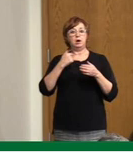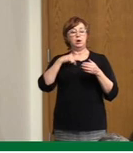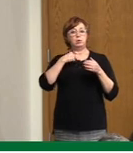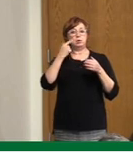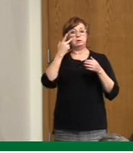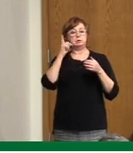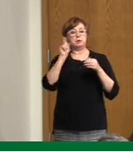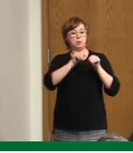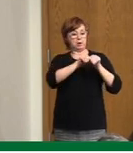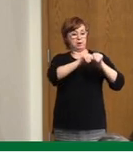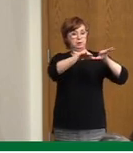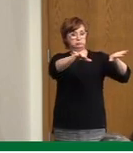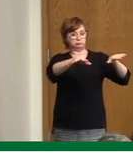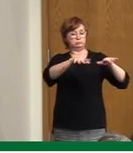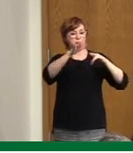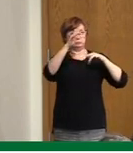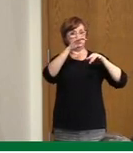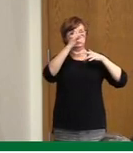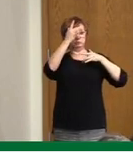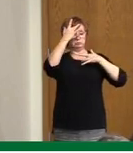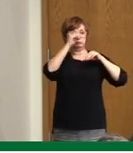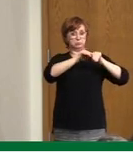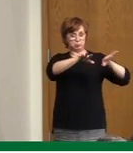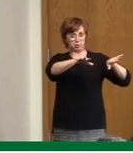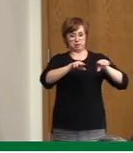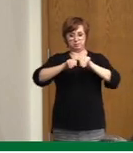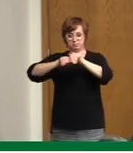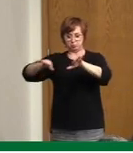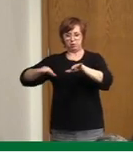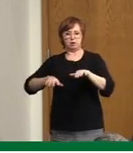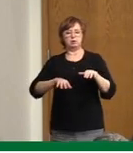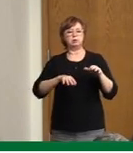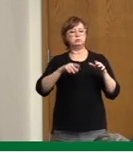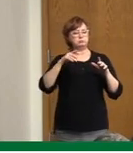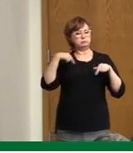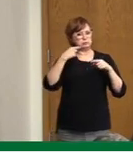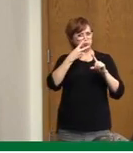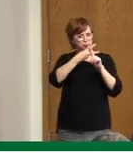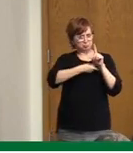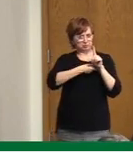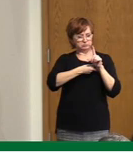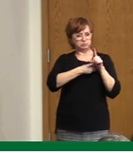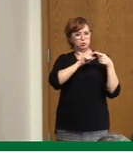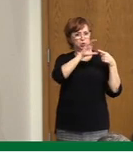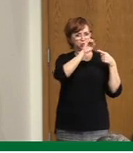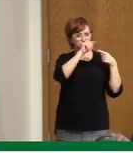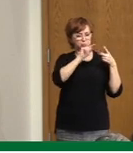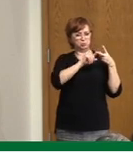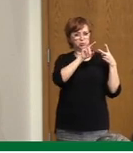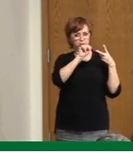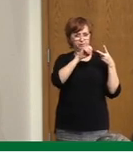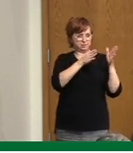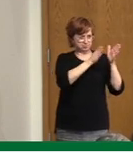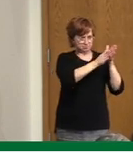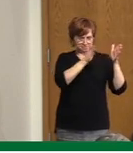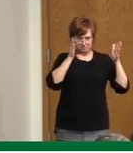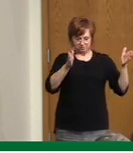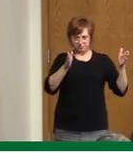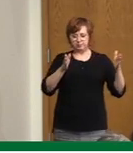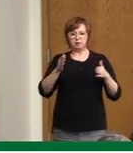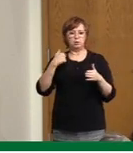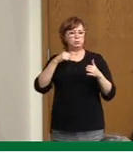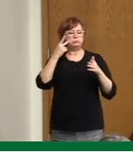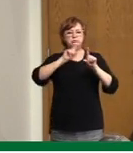These are outbreaks of the last two months, and we have seen outbreaks in all sectors. You know, we have seen them in long-term care facilities increasingly.